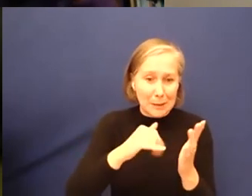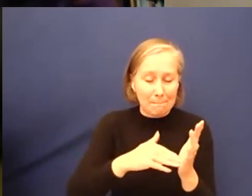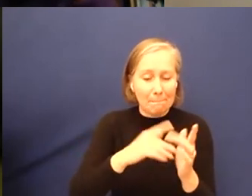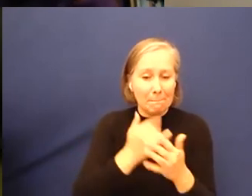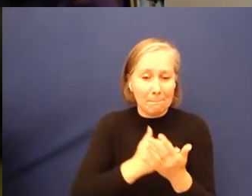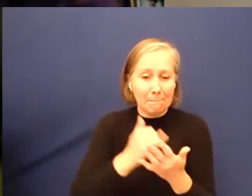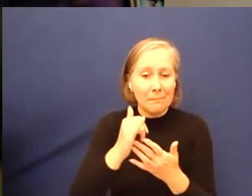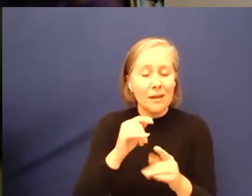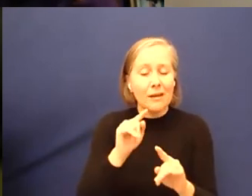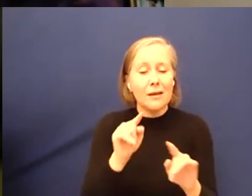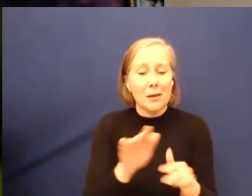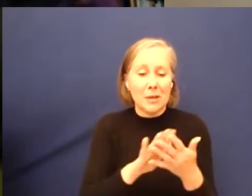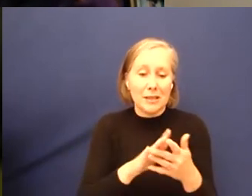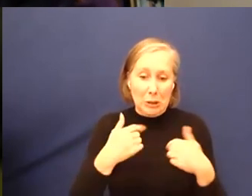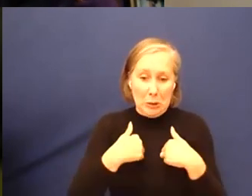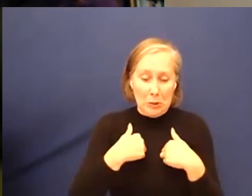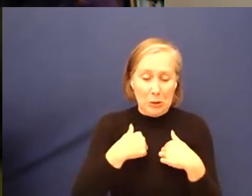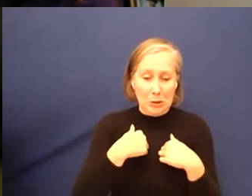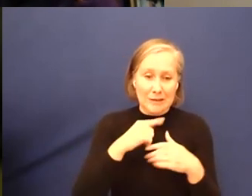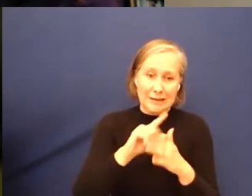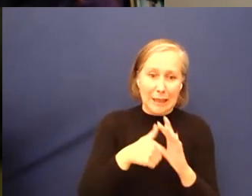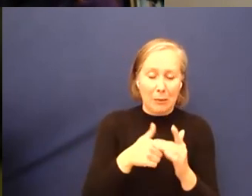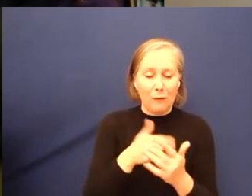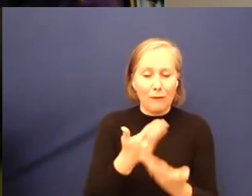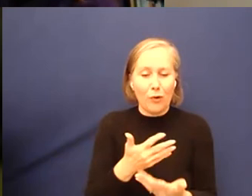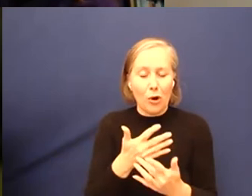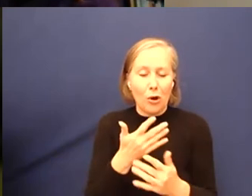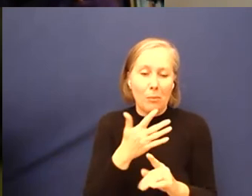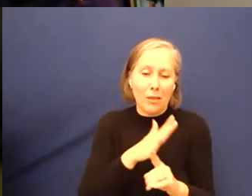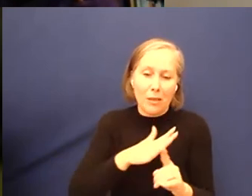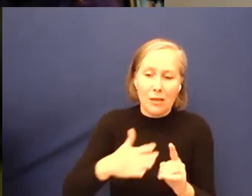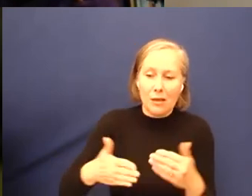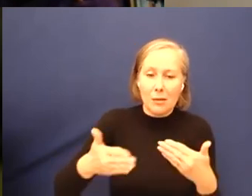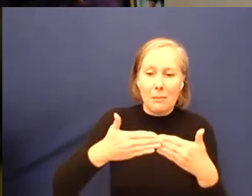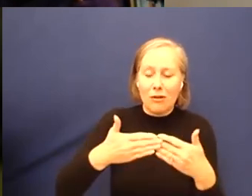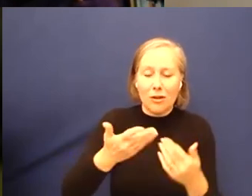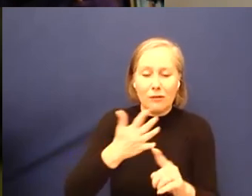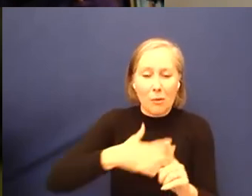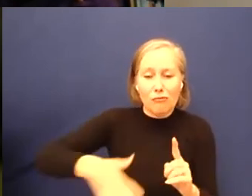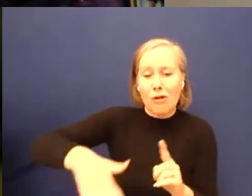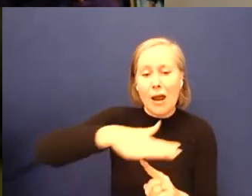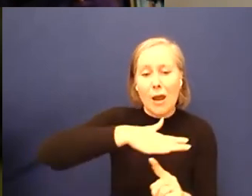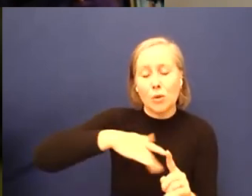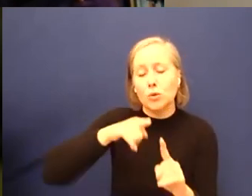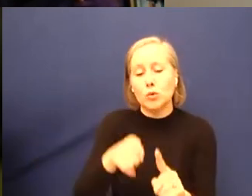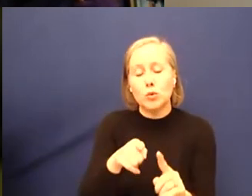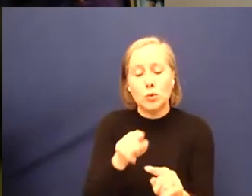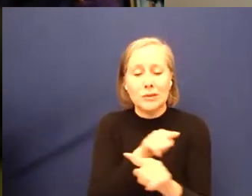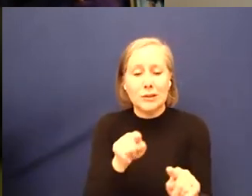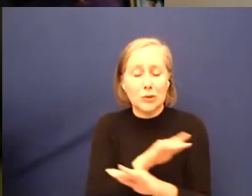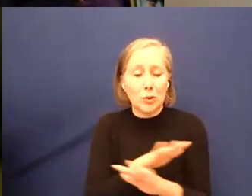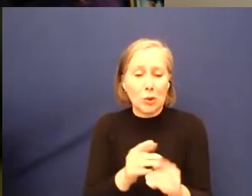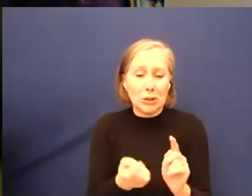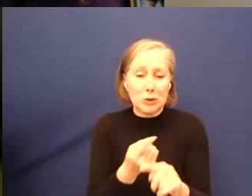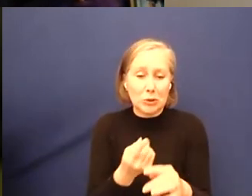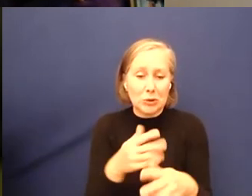issue, you are being disabled by your environment, by the attitudinal barriers. This is not an issue that has started